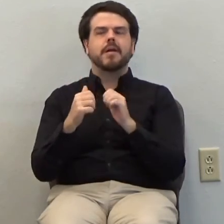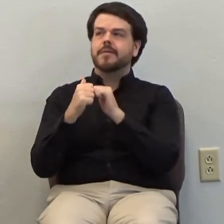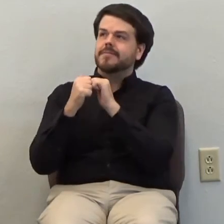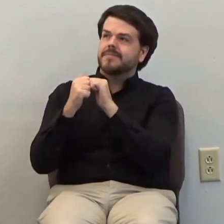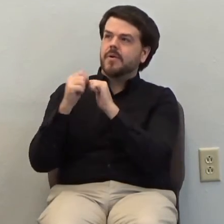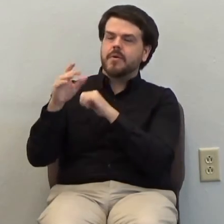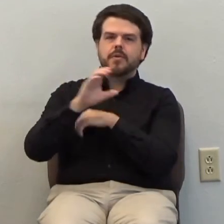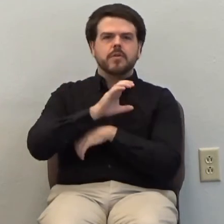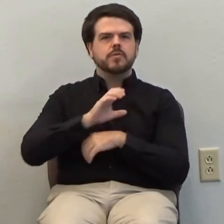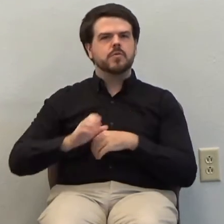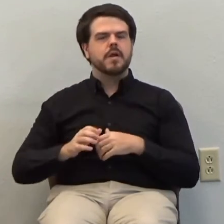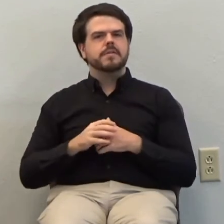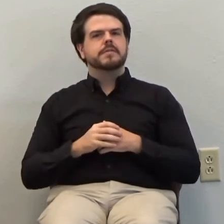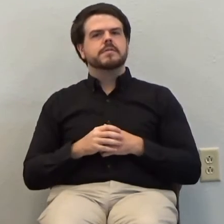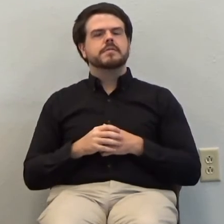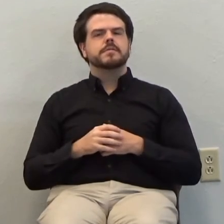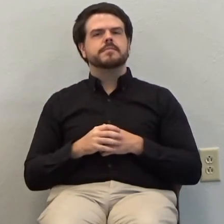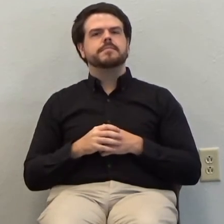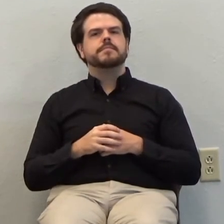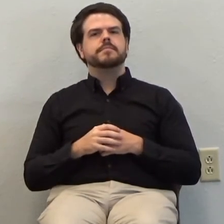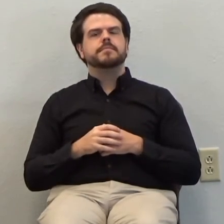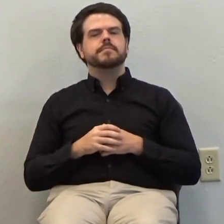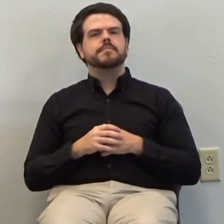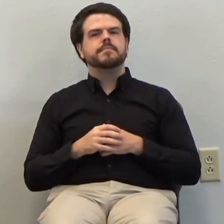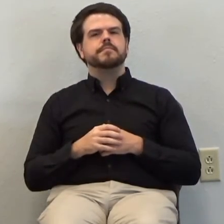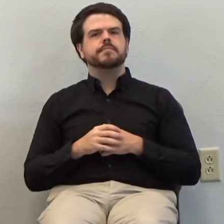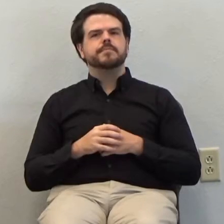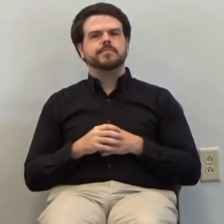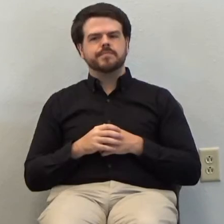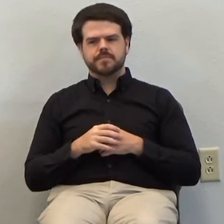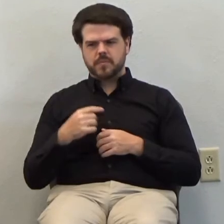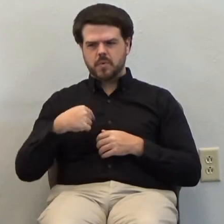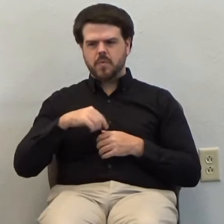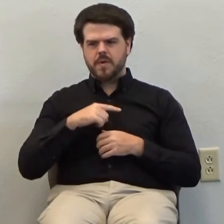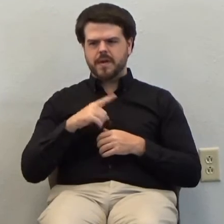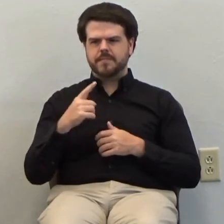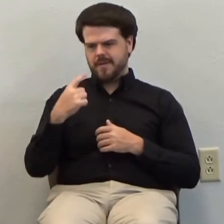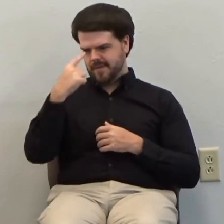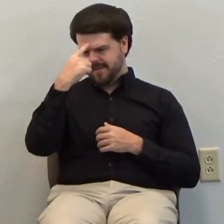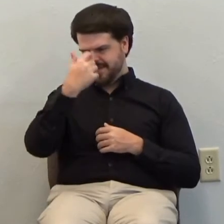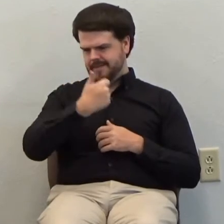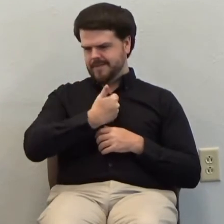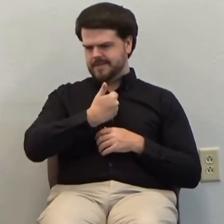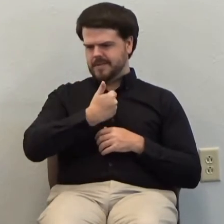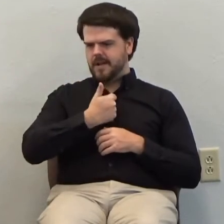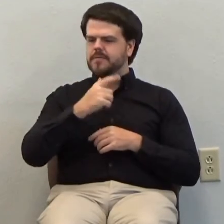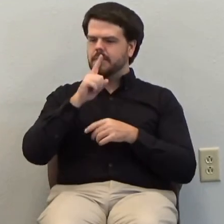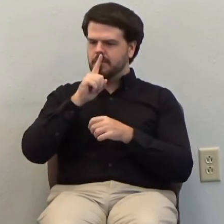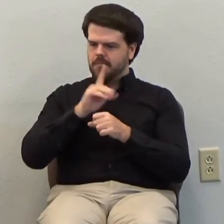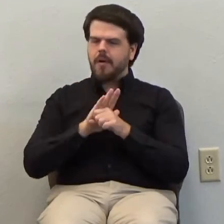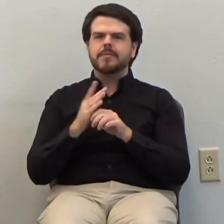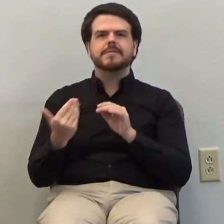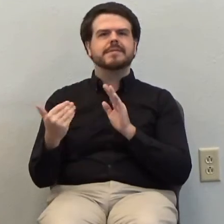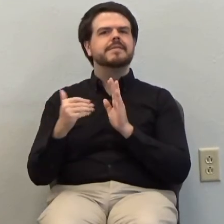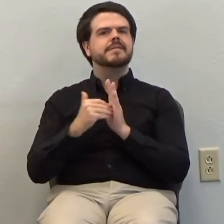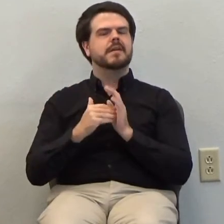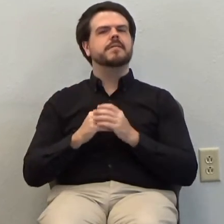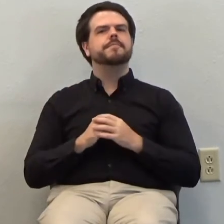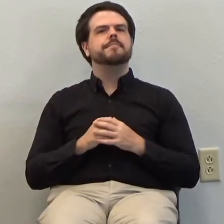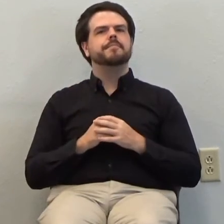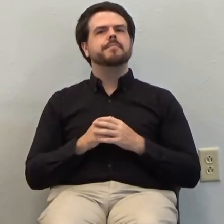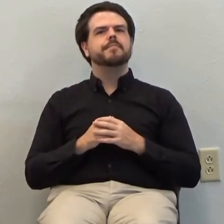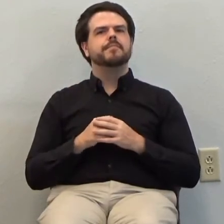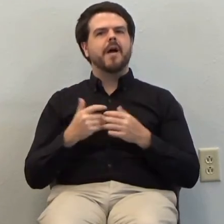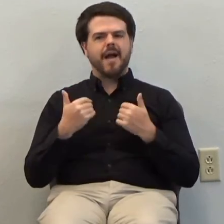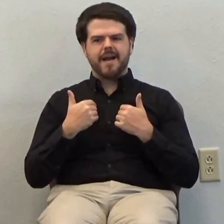reconnect with him when we recommit ourselves to him when we reestablish